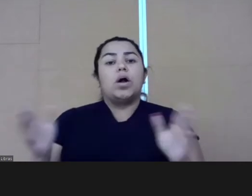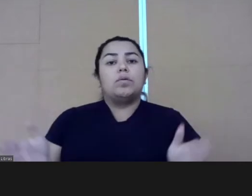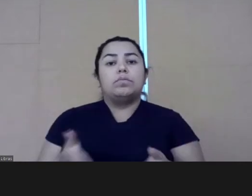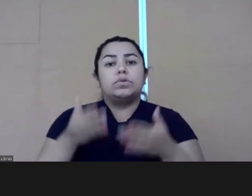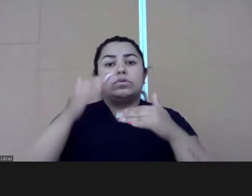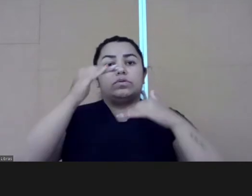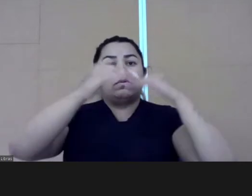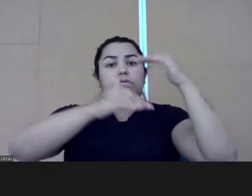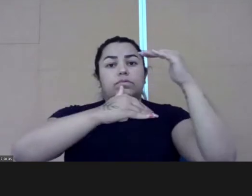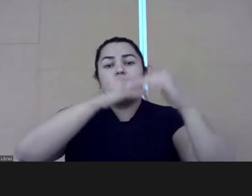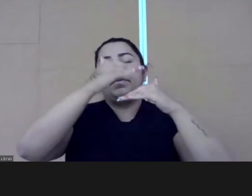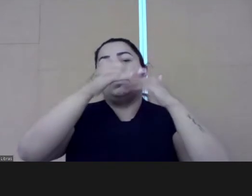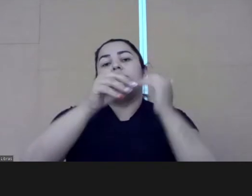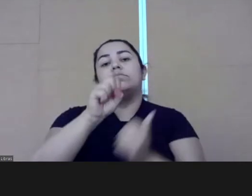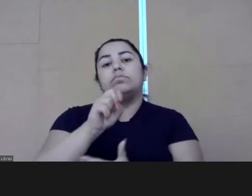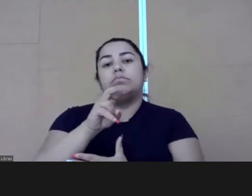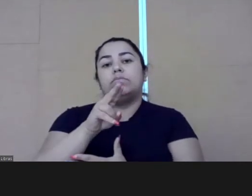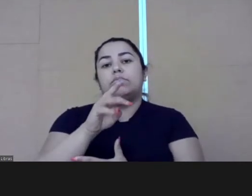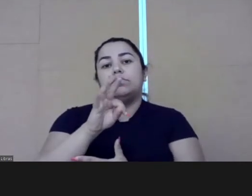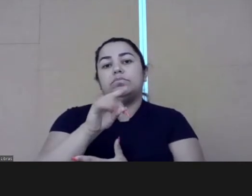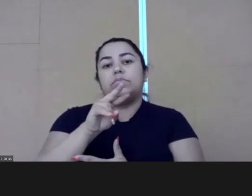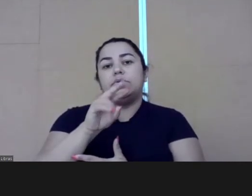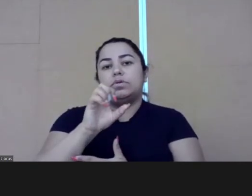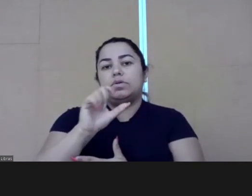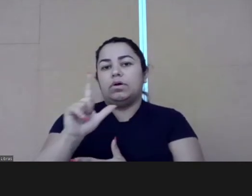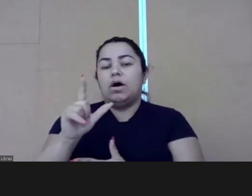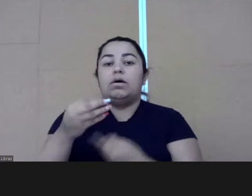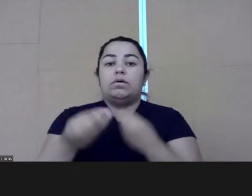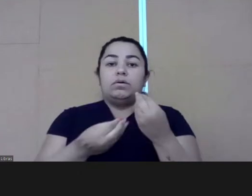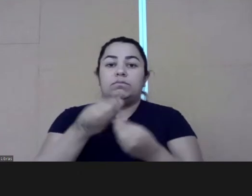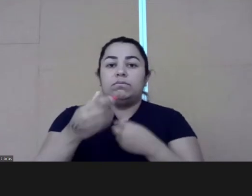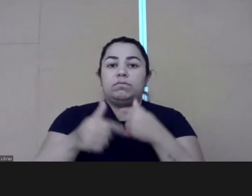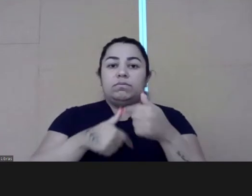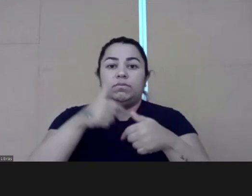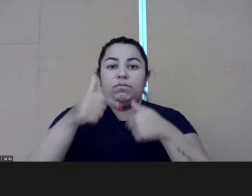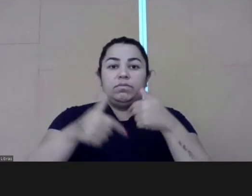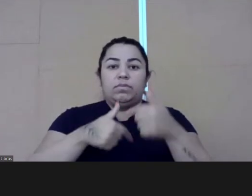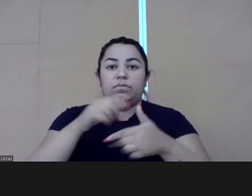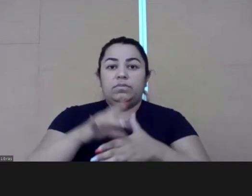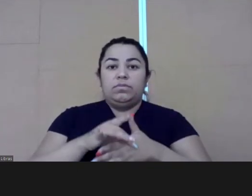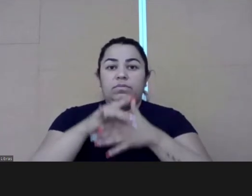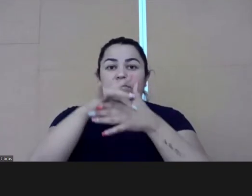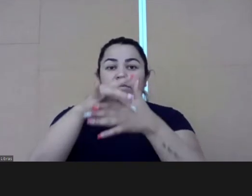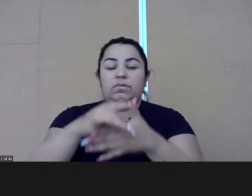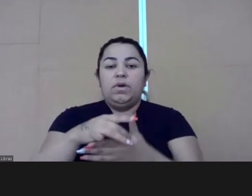government, developing a sustainable government, how to work with leadership